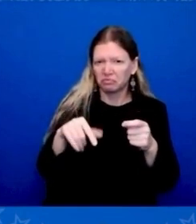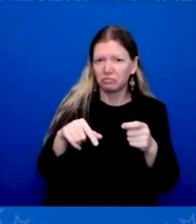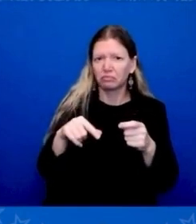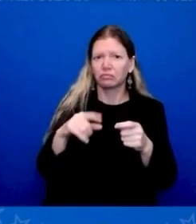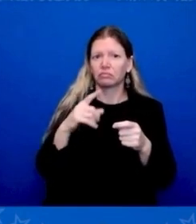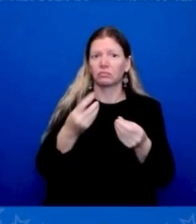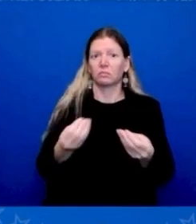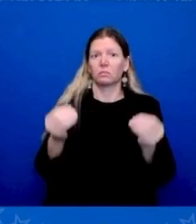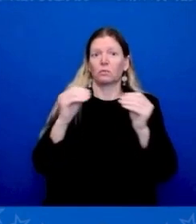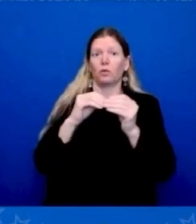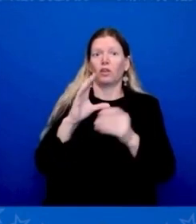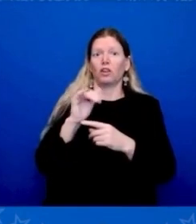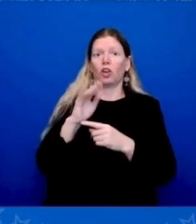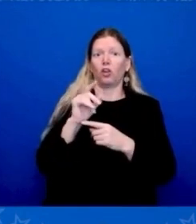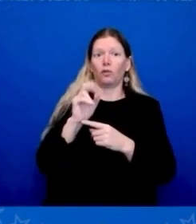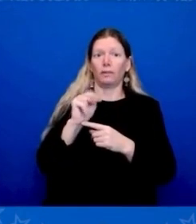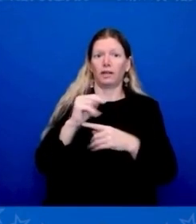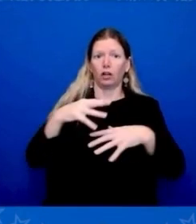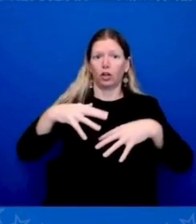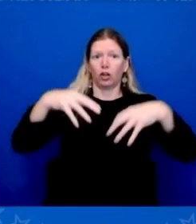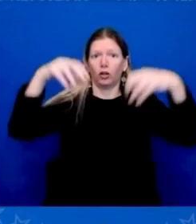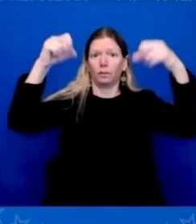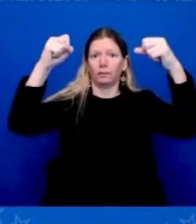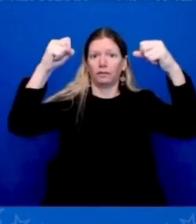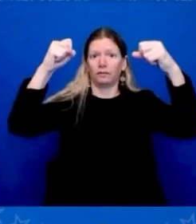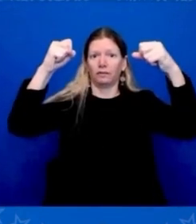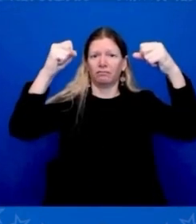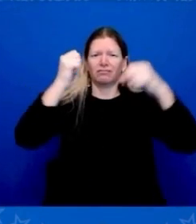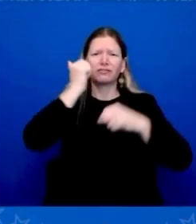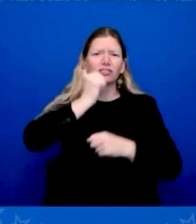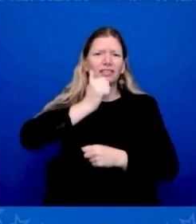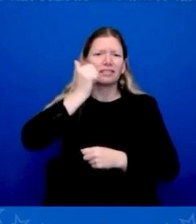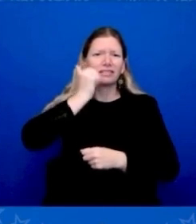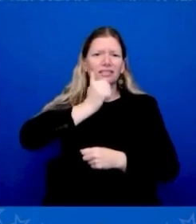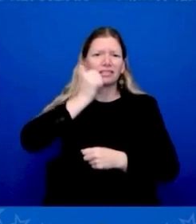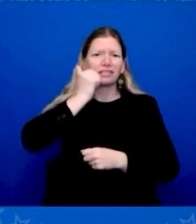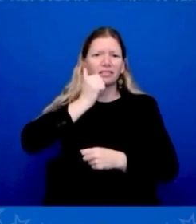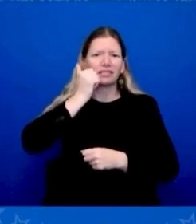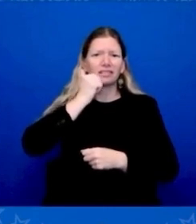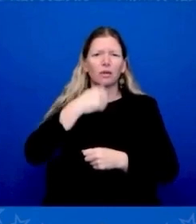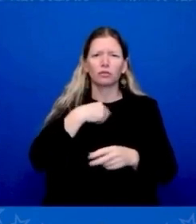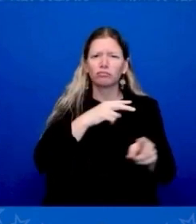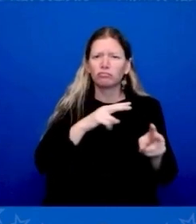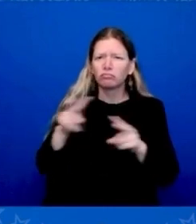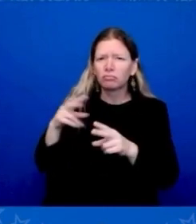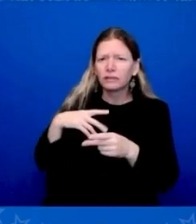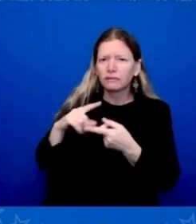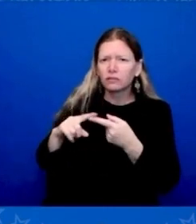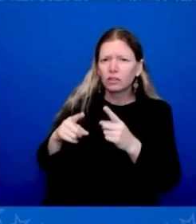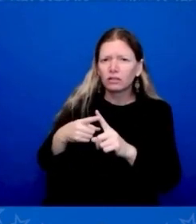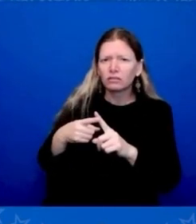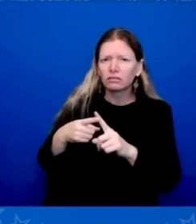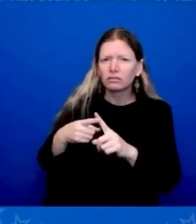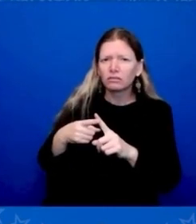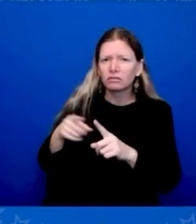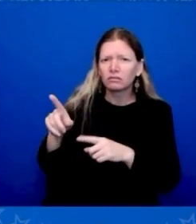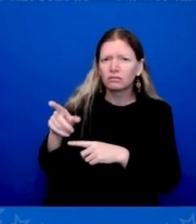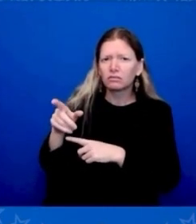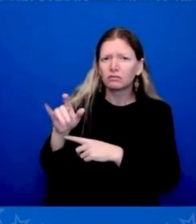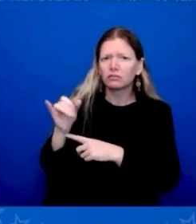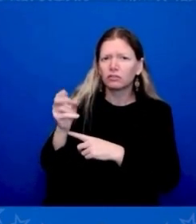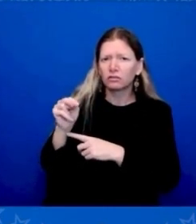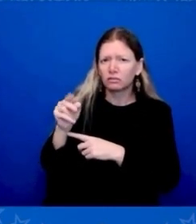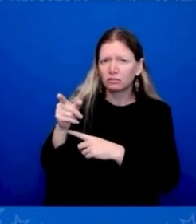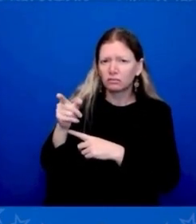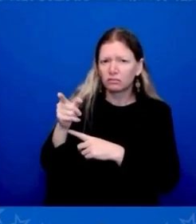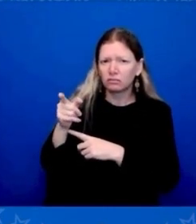basis—and I'll look to my friend John Kerry, he's forgotten more about this than most people know. Correct me if I get this wrong, John, but I'm quite sure